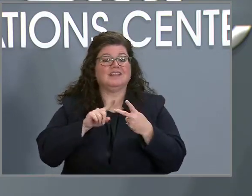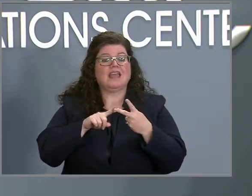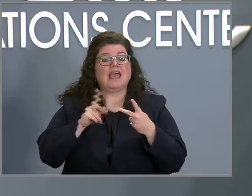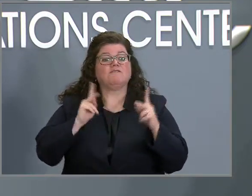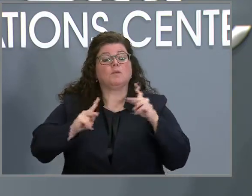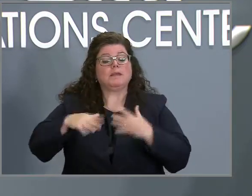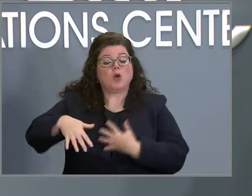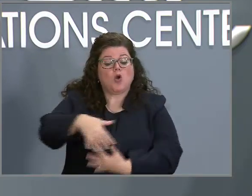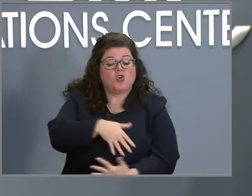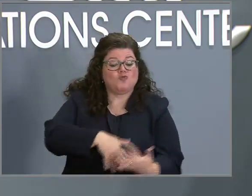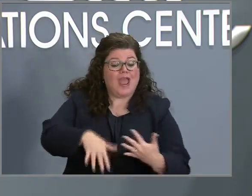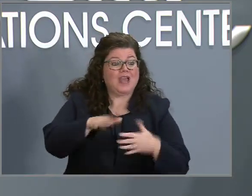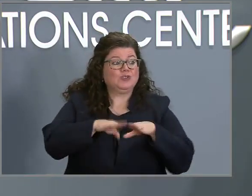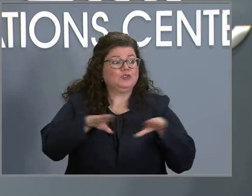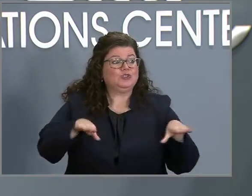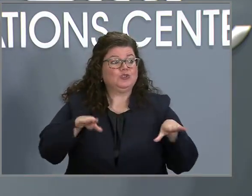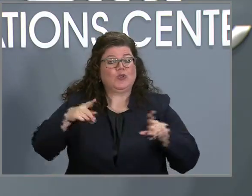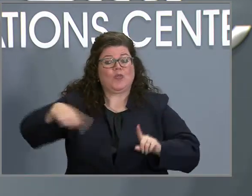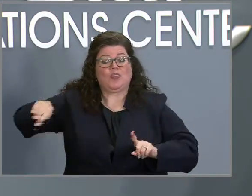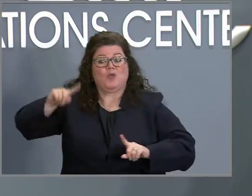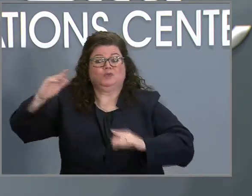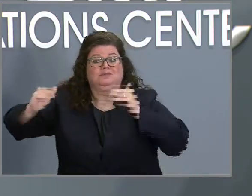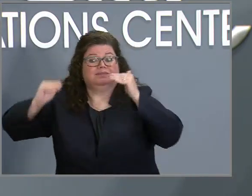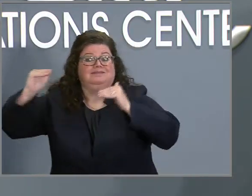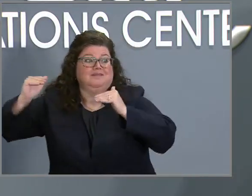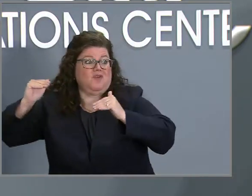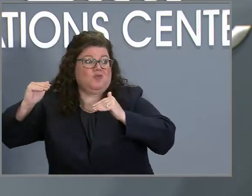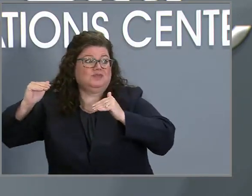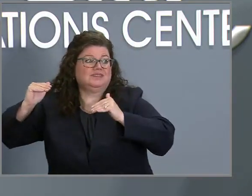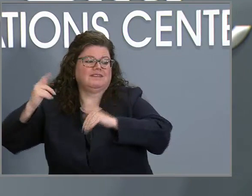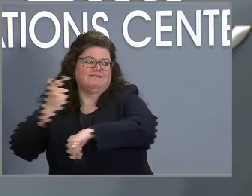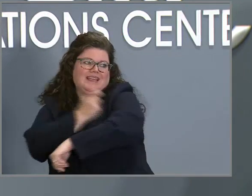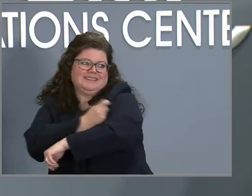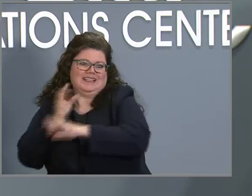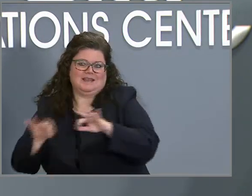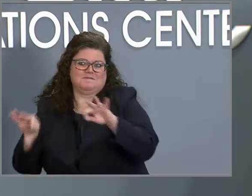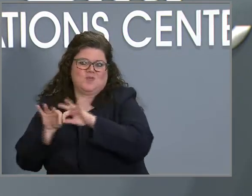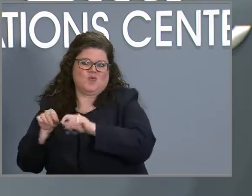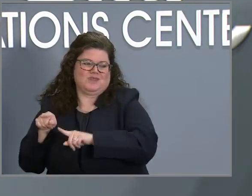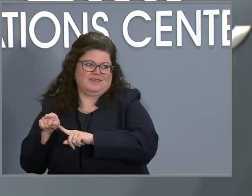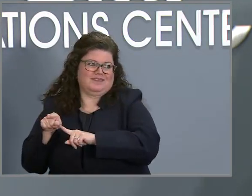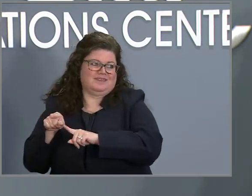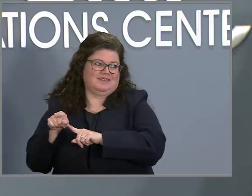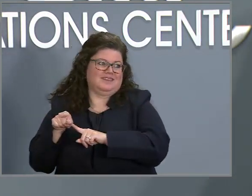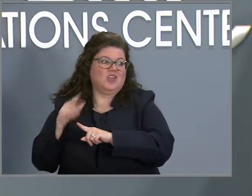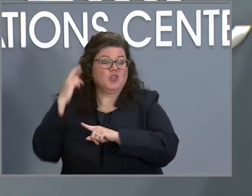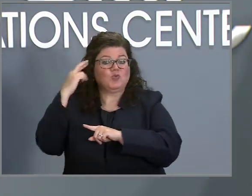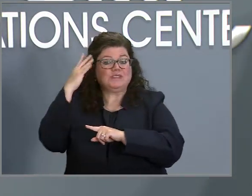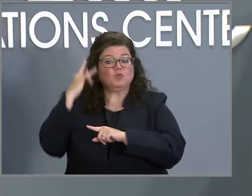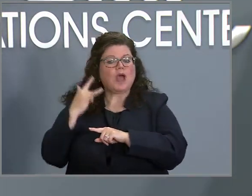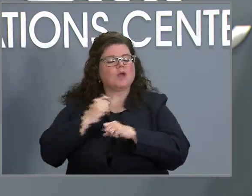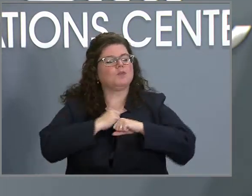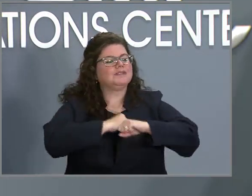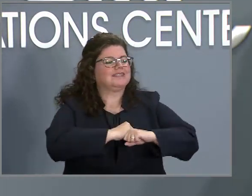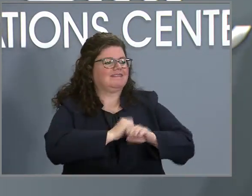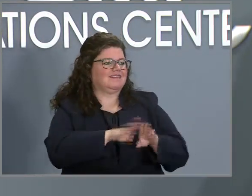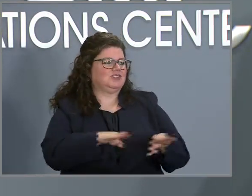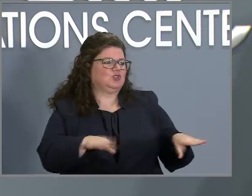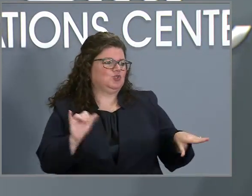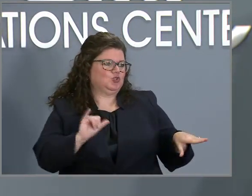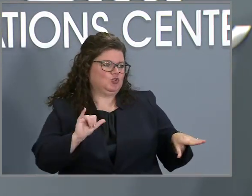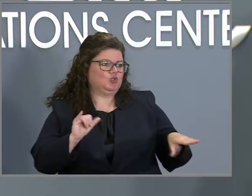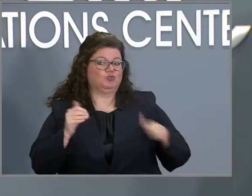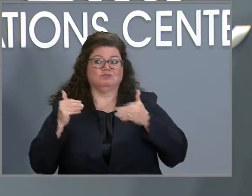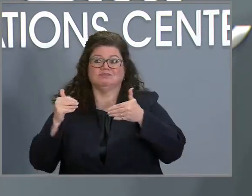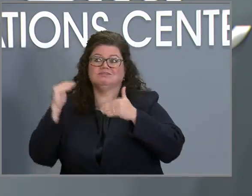around children to be vaccinated. So if you're around younger age groups, you know, one of the reasons vaccine is so important is we are protecting them as well by getting ourselves